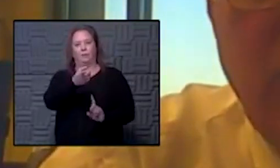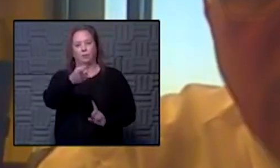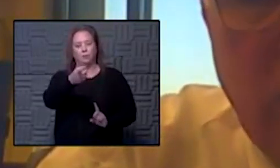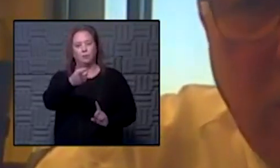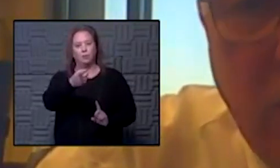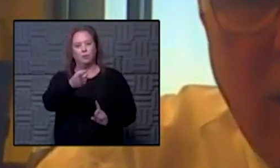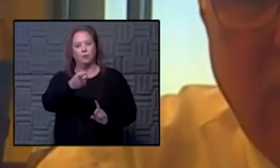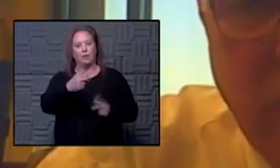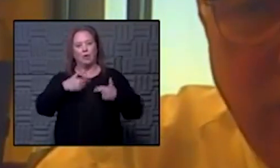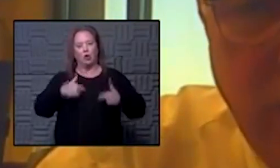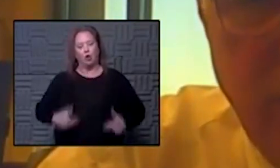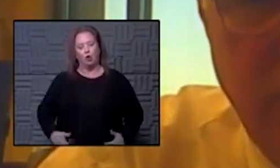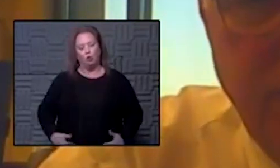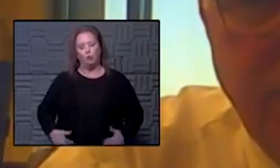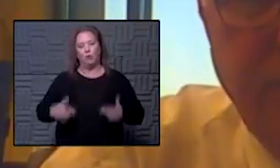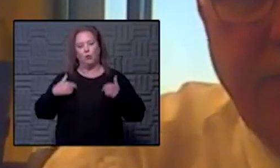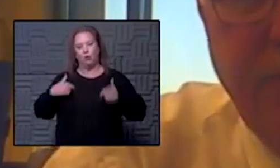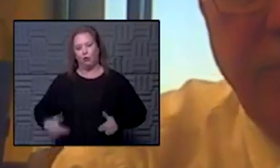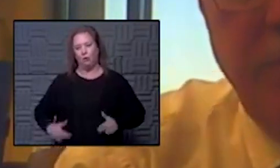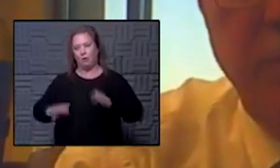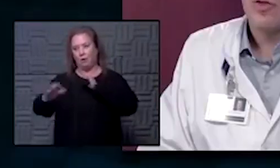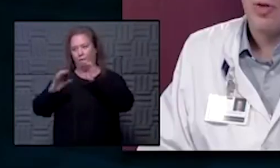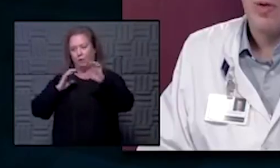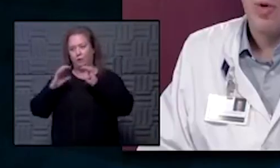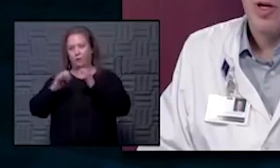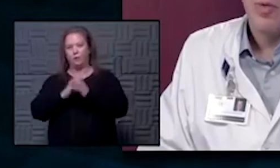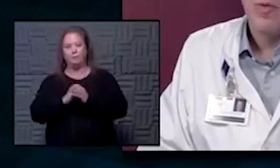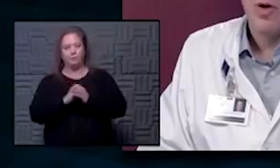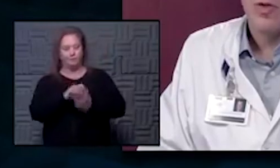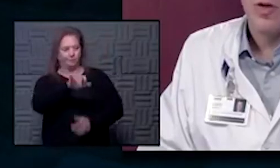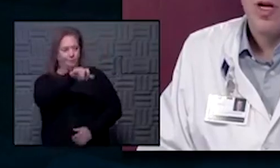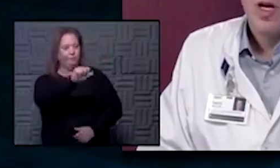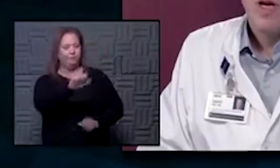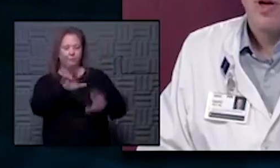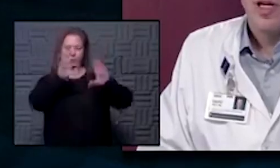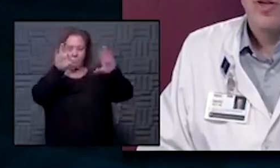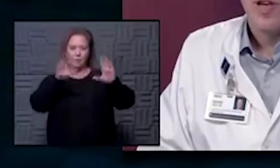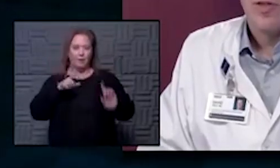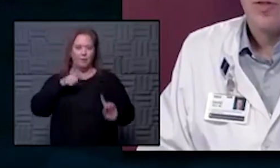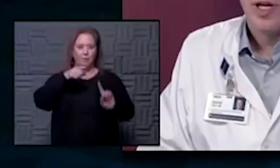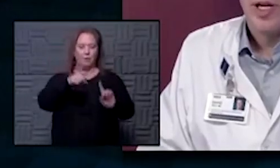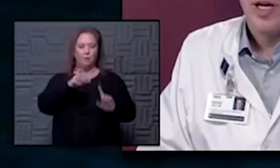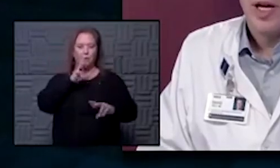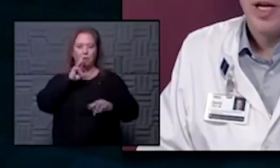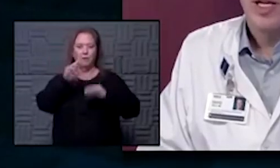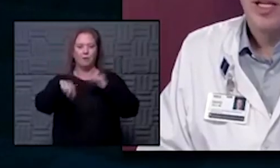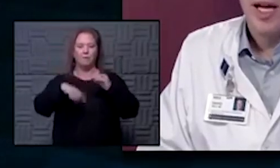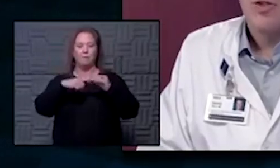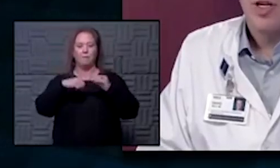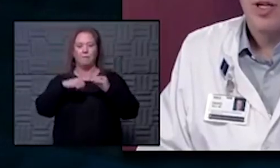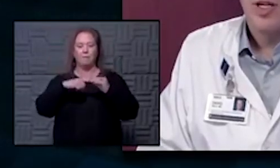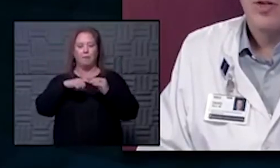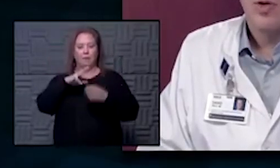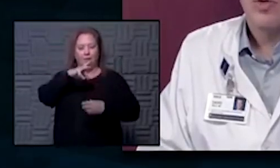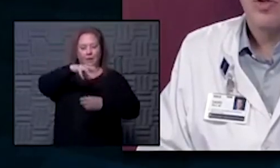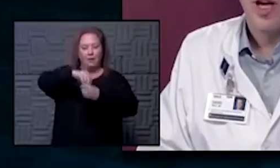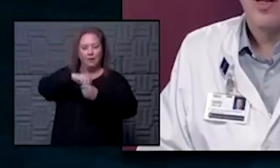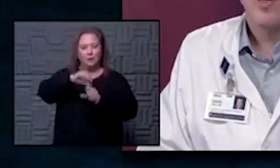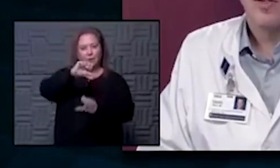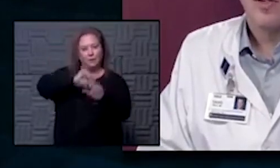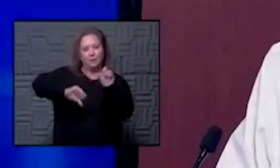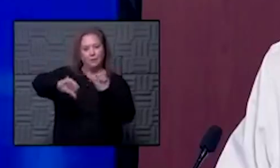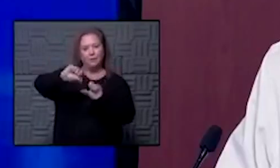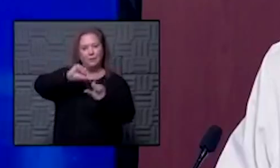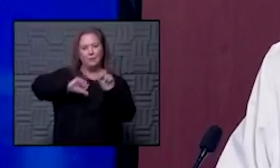human to human conversation yeah such a great point you know we've worked fairly extensively uh in engaging the social